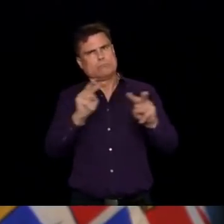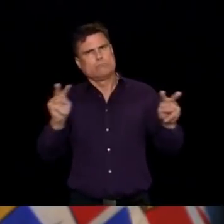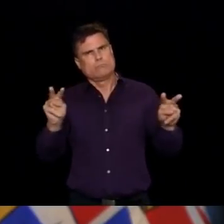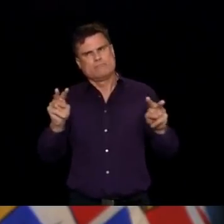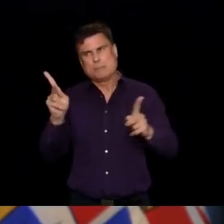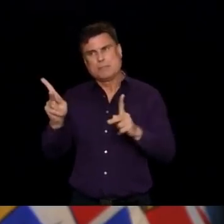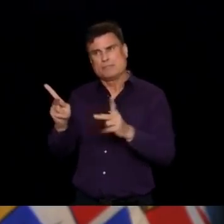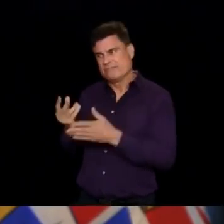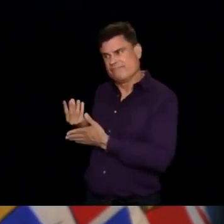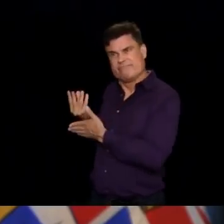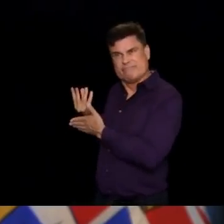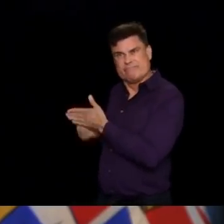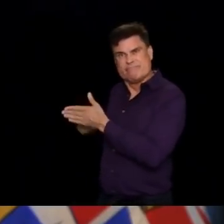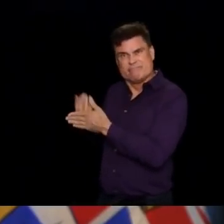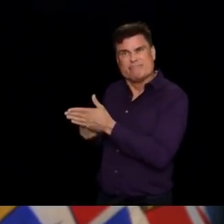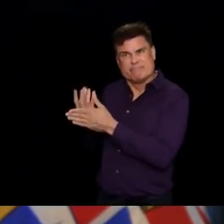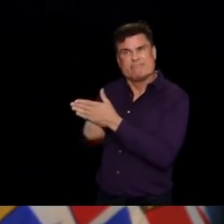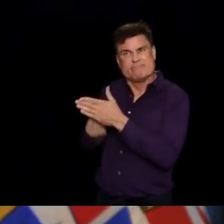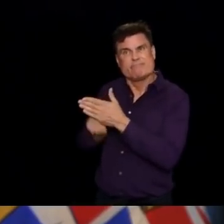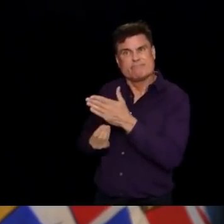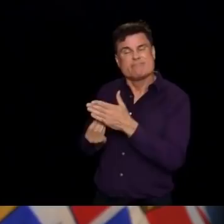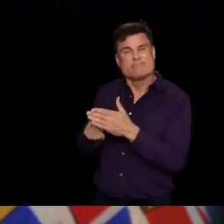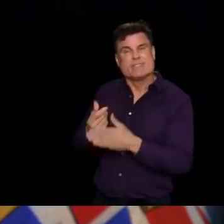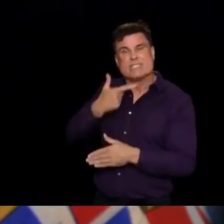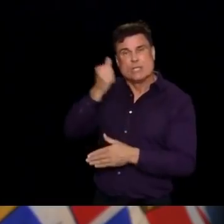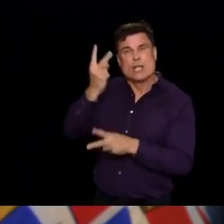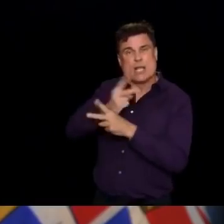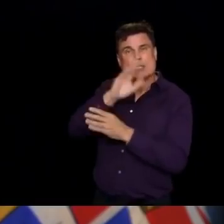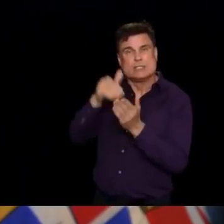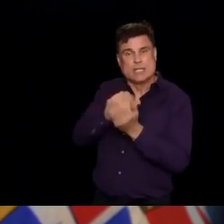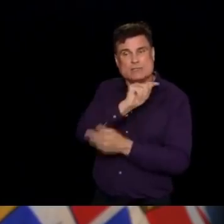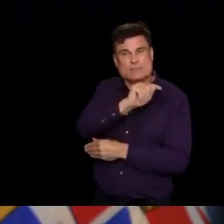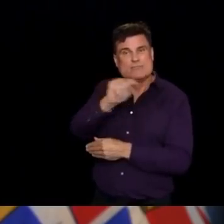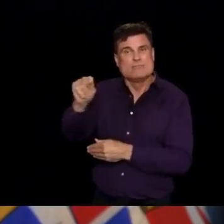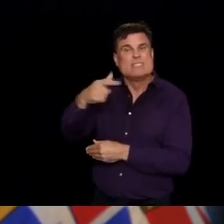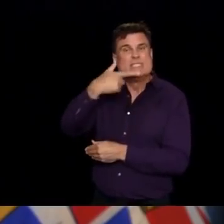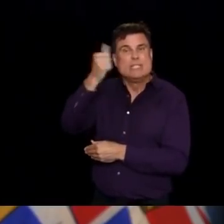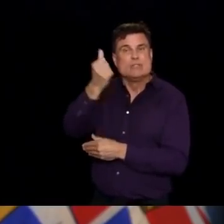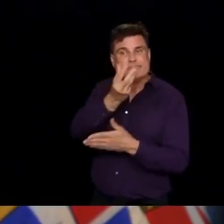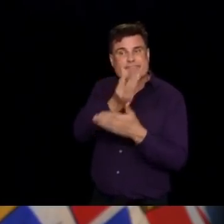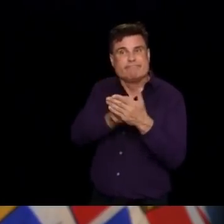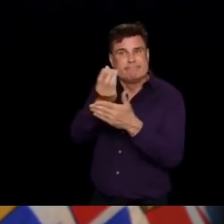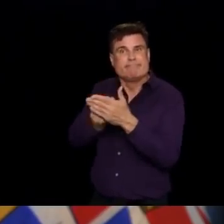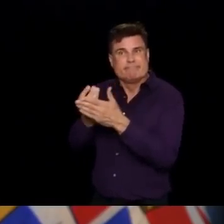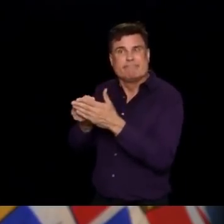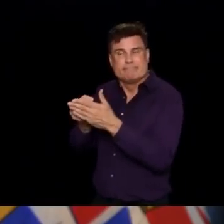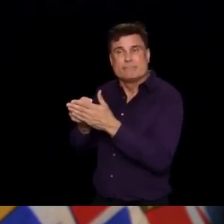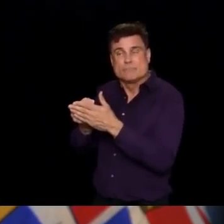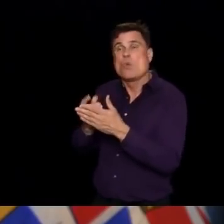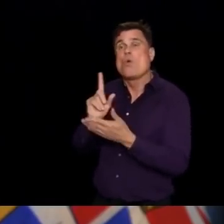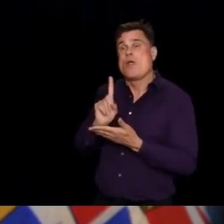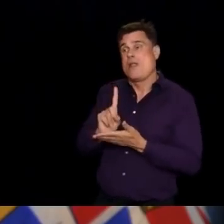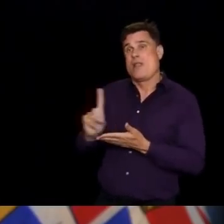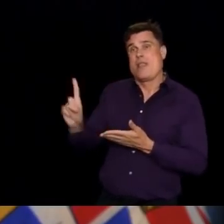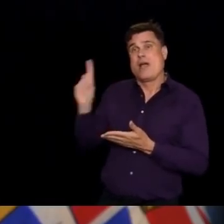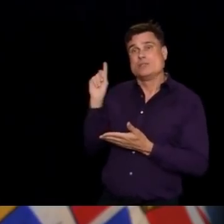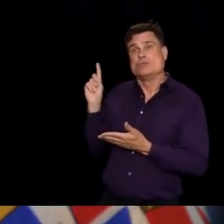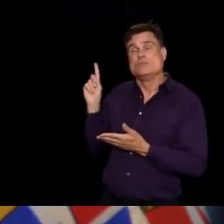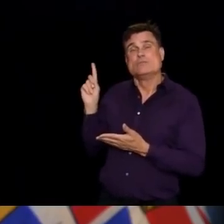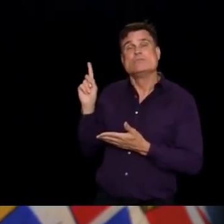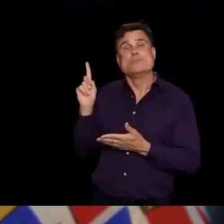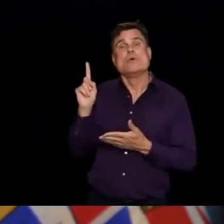into family visits and how much you stress that we need to be careful that we're not bringing this virus into these homes again?